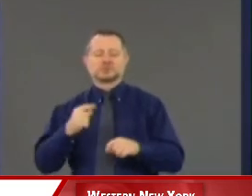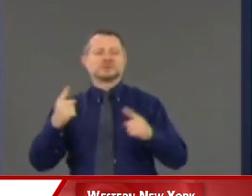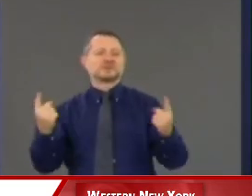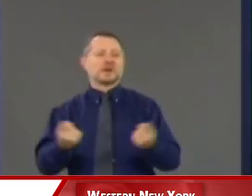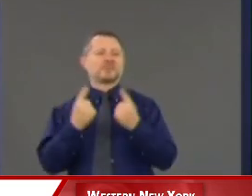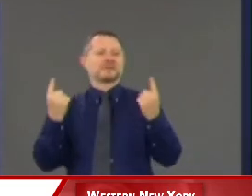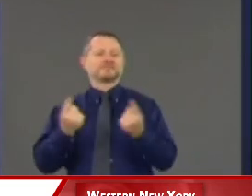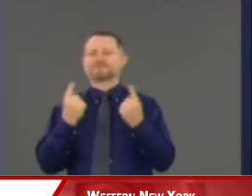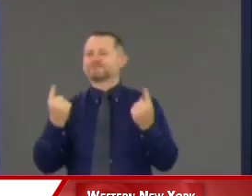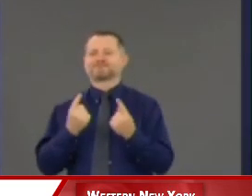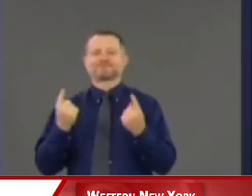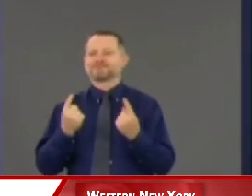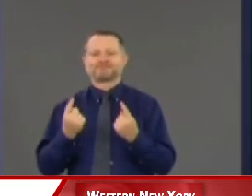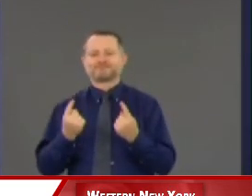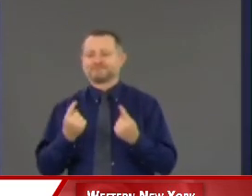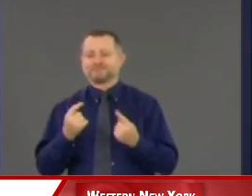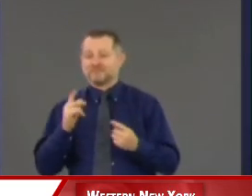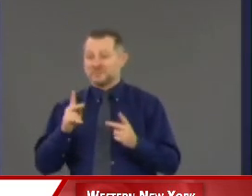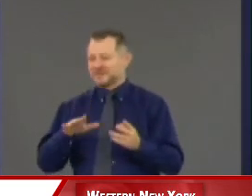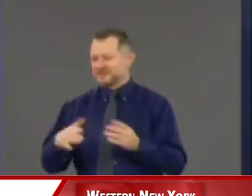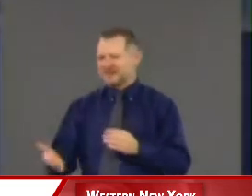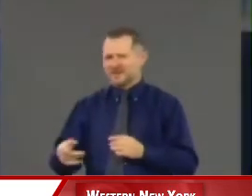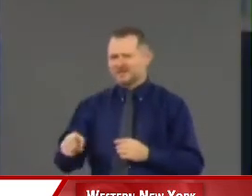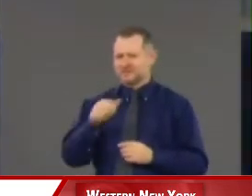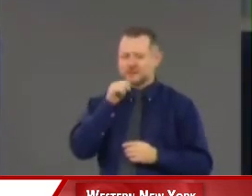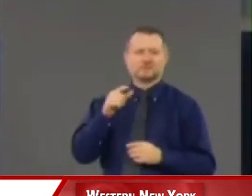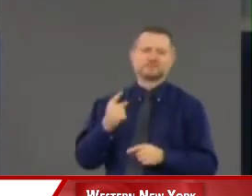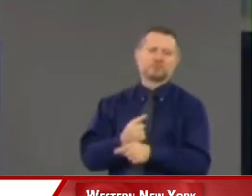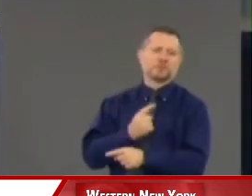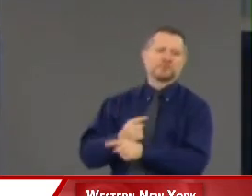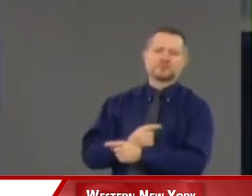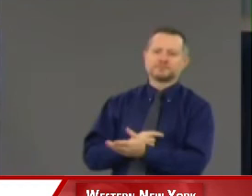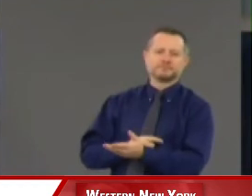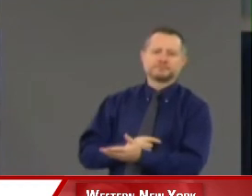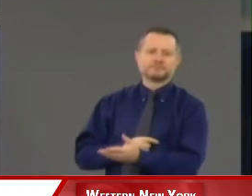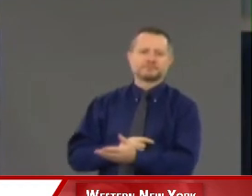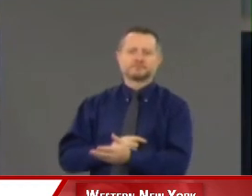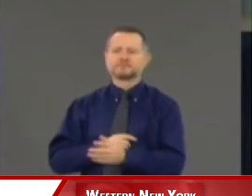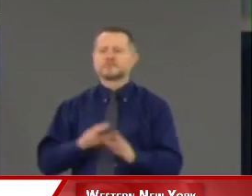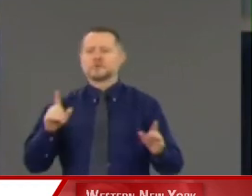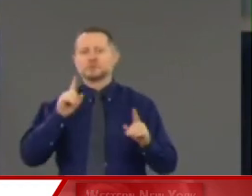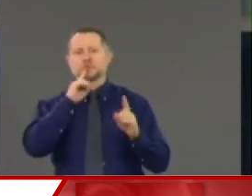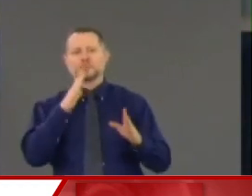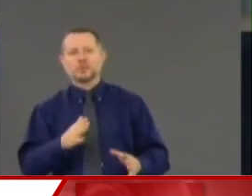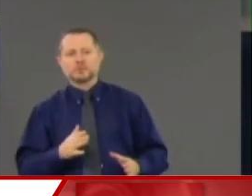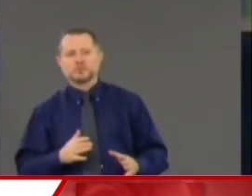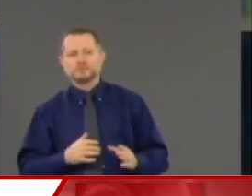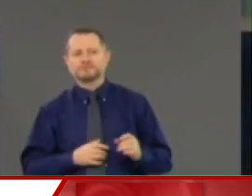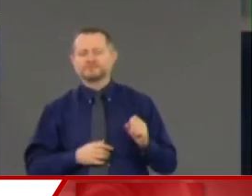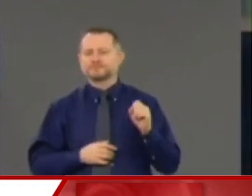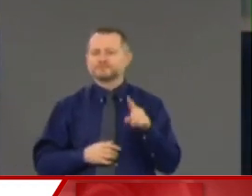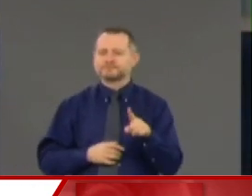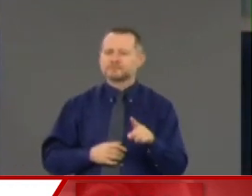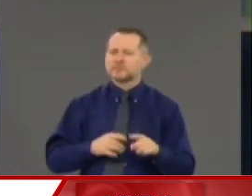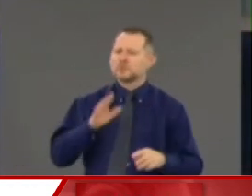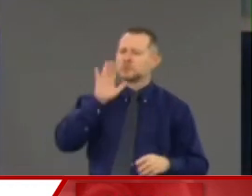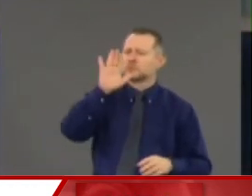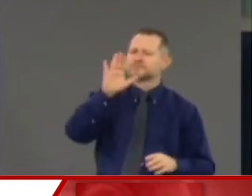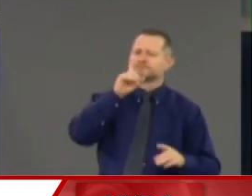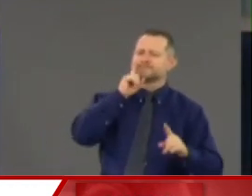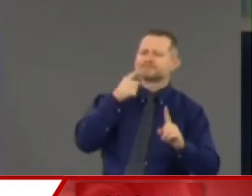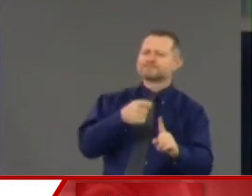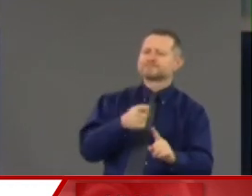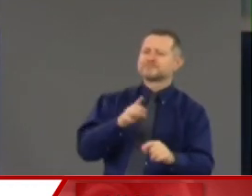this is not acceptable. If you do impose a curfew, how exactly is that enforced? And then what is your message to these